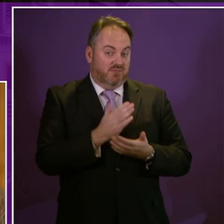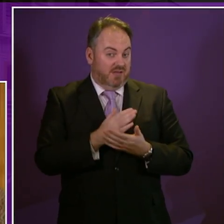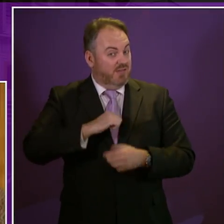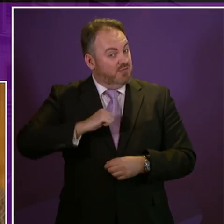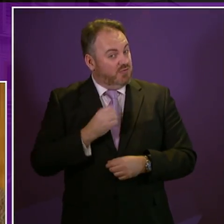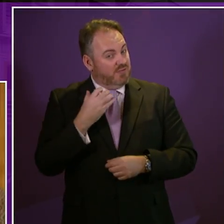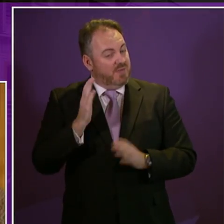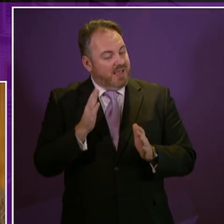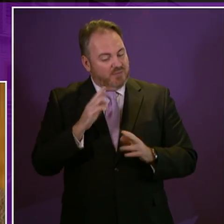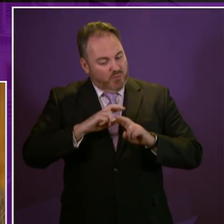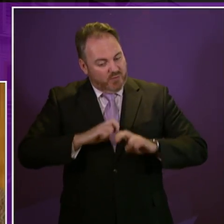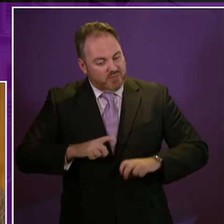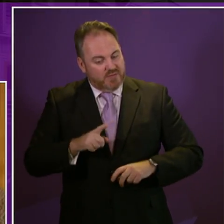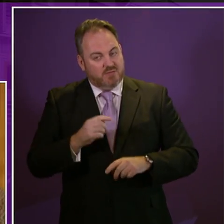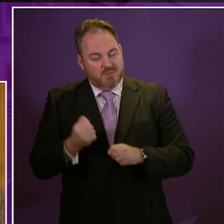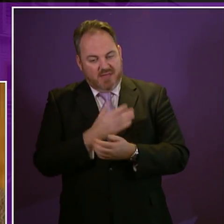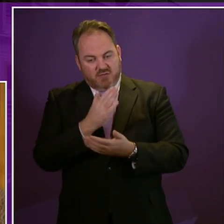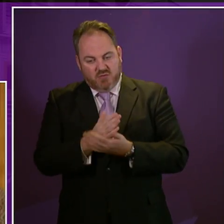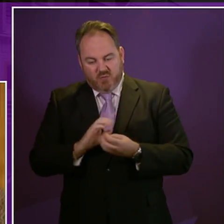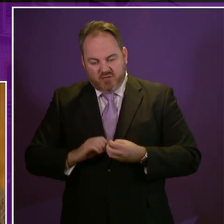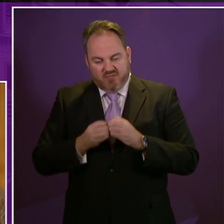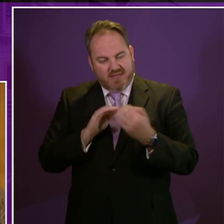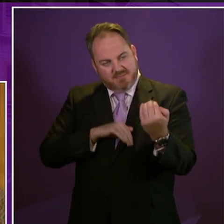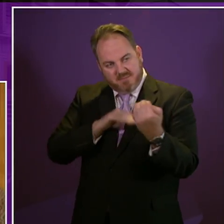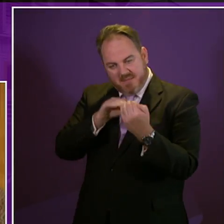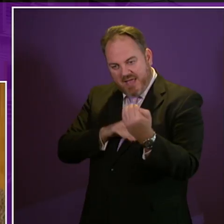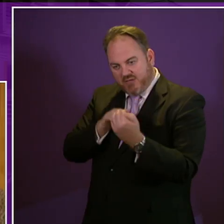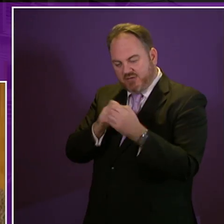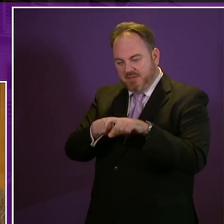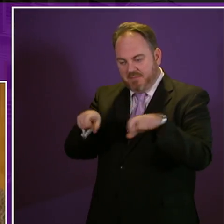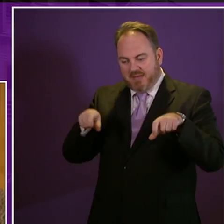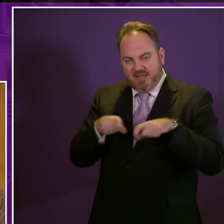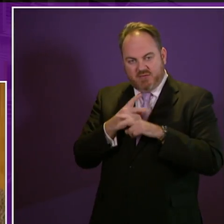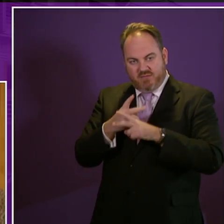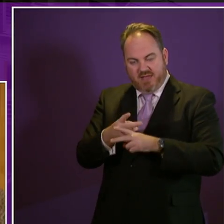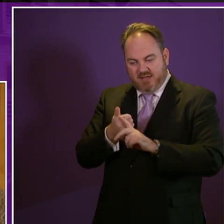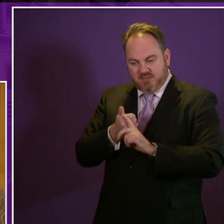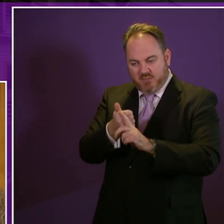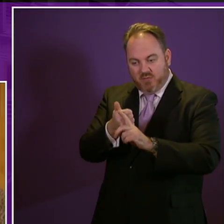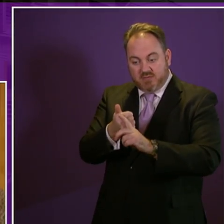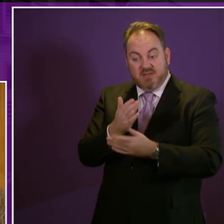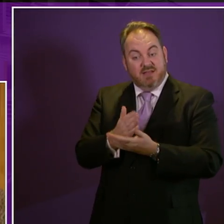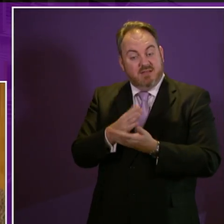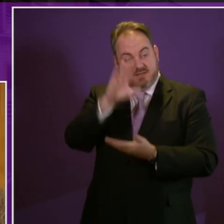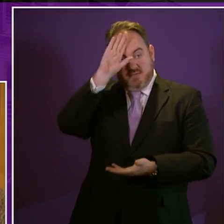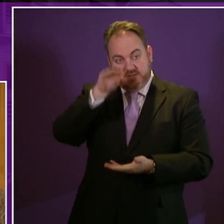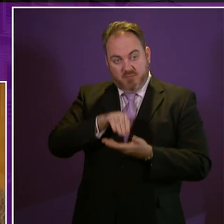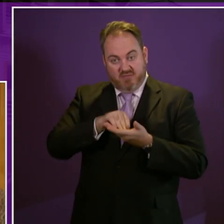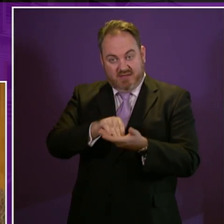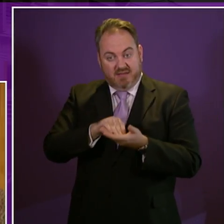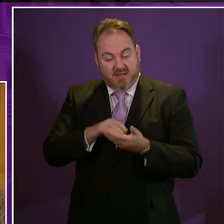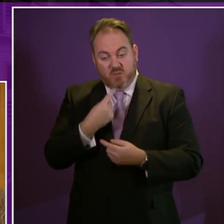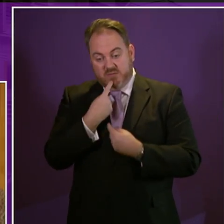look further at this so that individuals can receive tailored packages to suit their own needs in closing today Deputy Presiding Officer